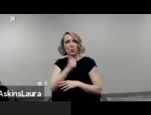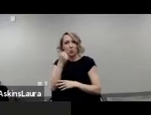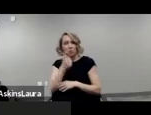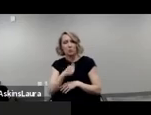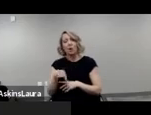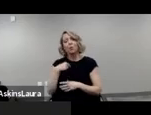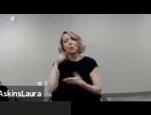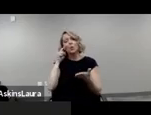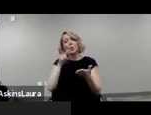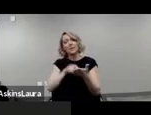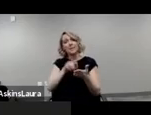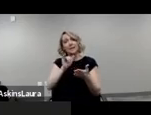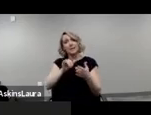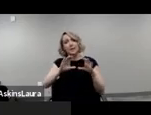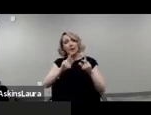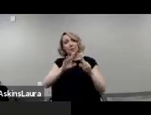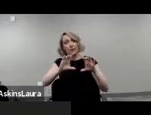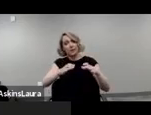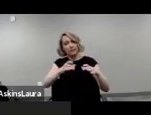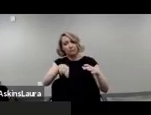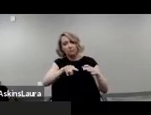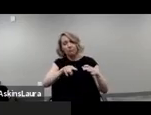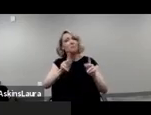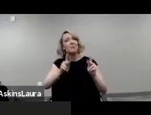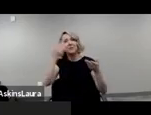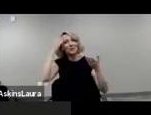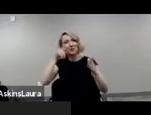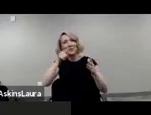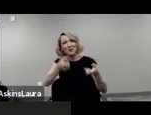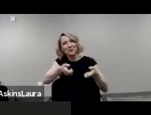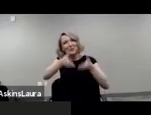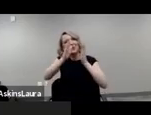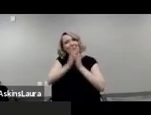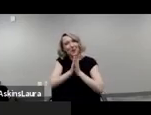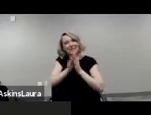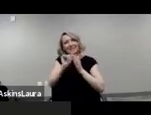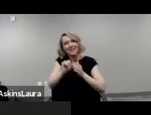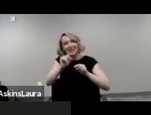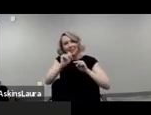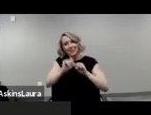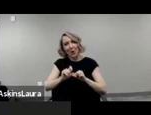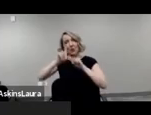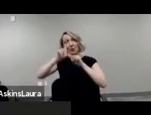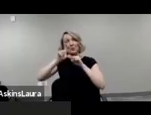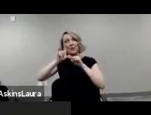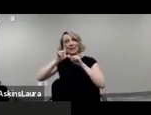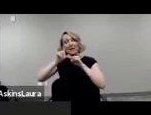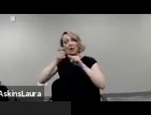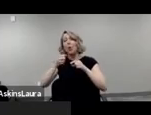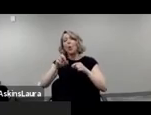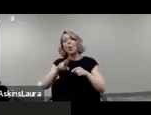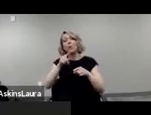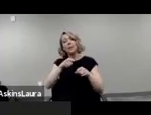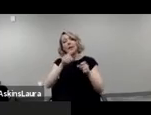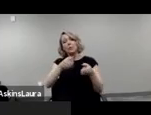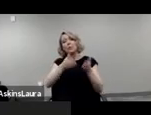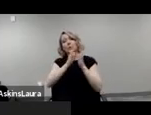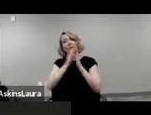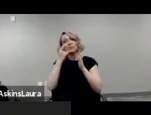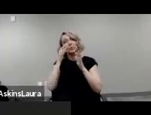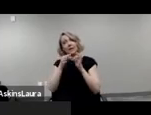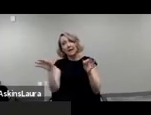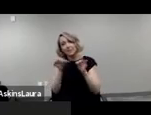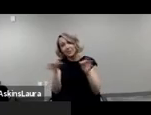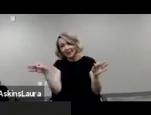finding that many people in the aging community didn't know that they could request large prints or that captioning could be something that could be provided.